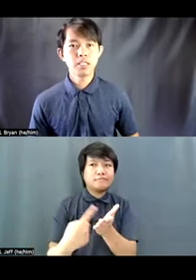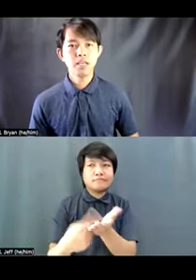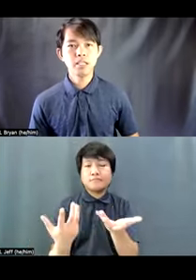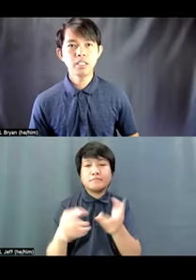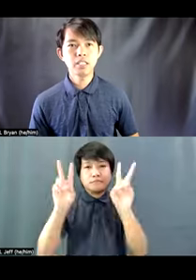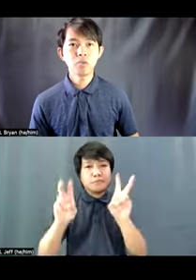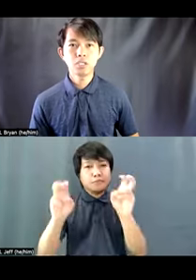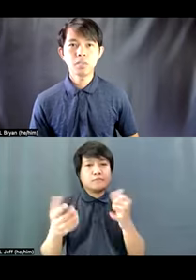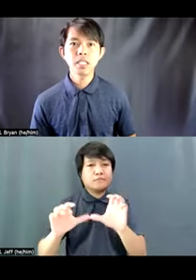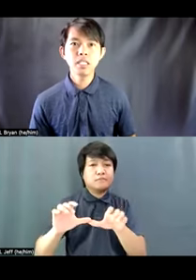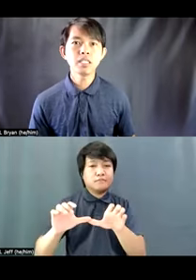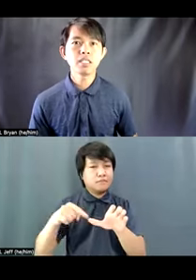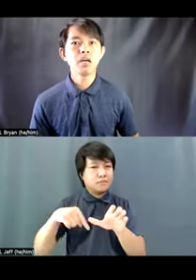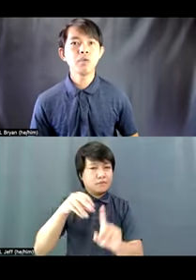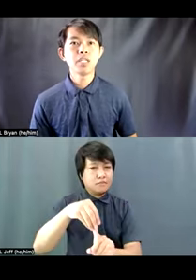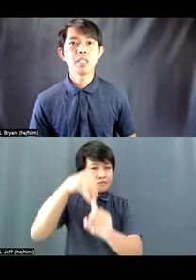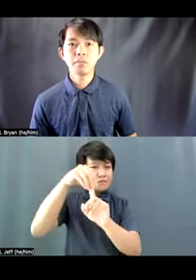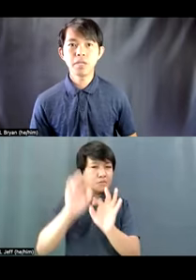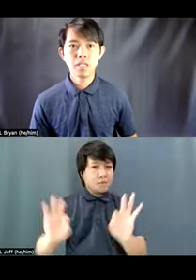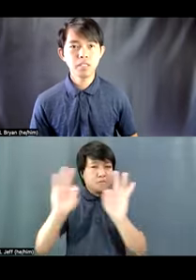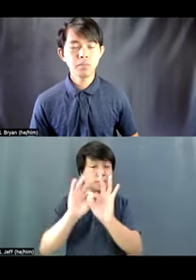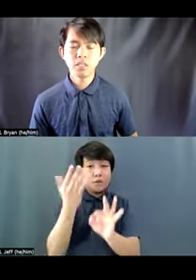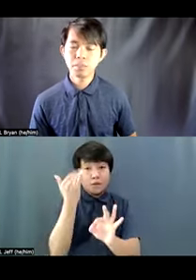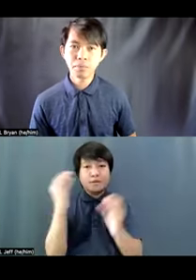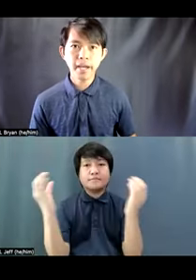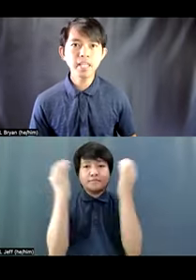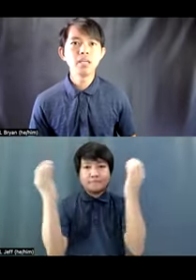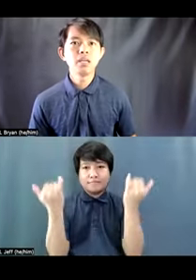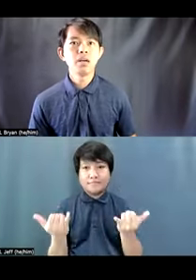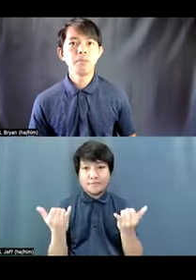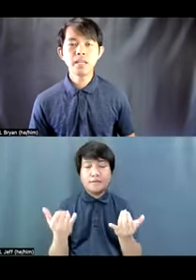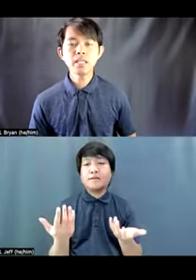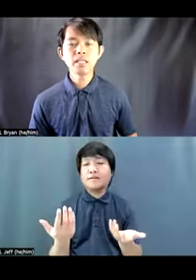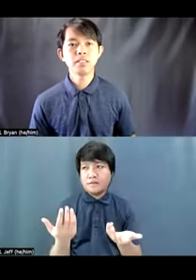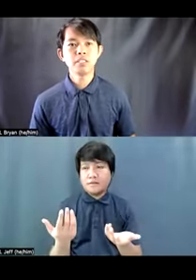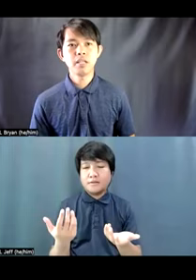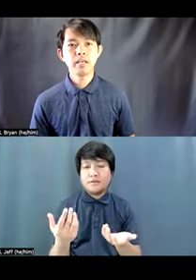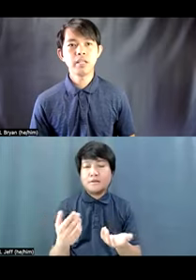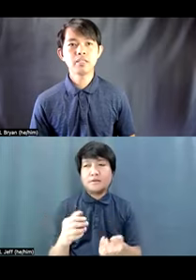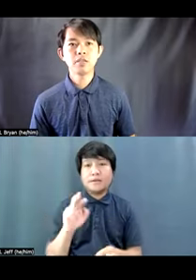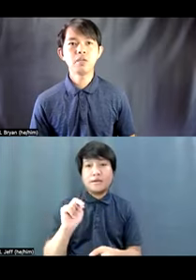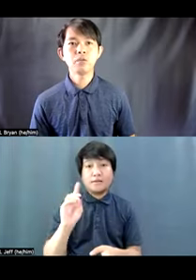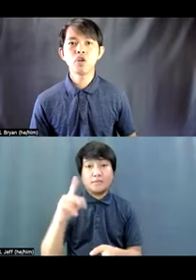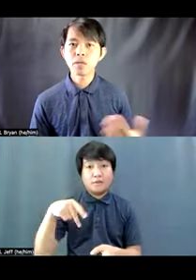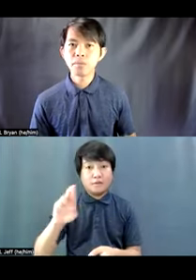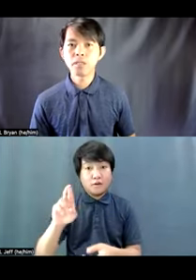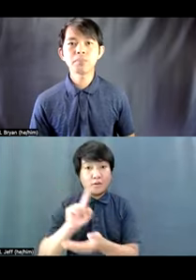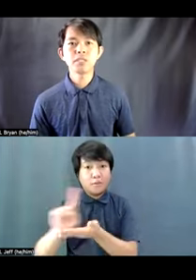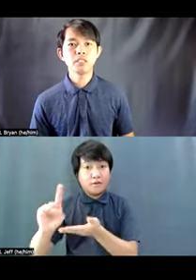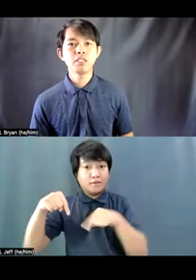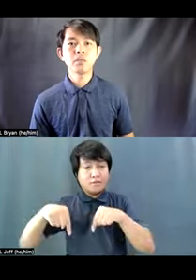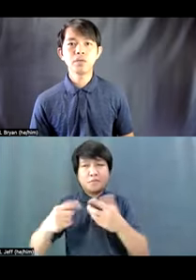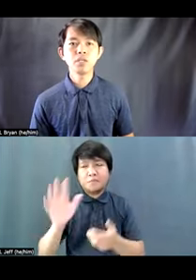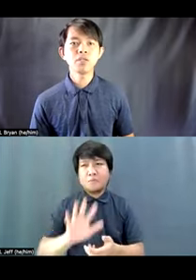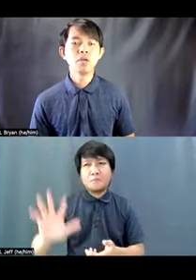in this day and age, especially that we are celebrating the Disability Pride Month this July. So with over a billion